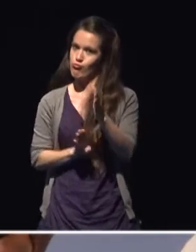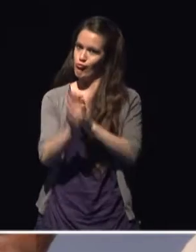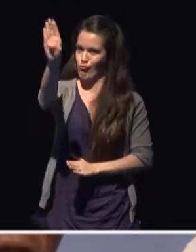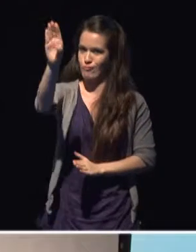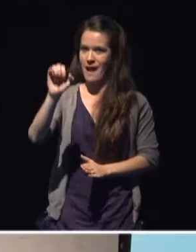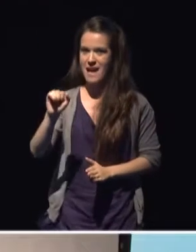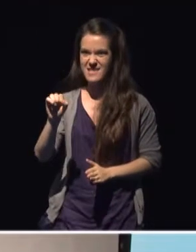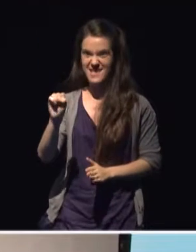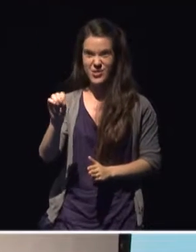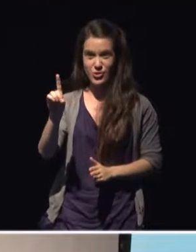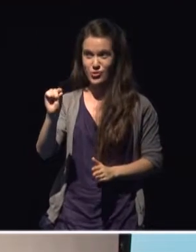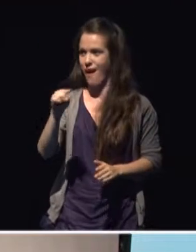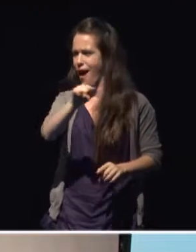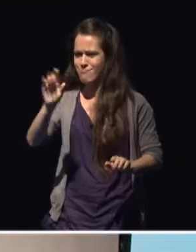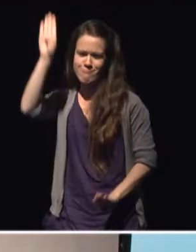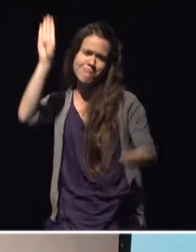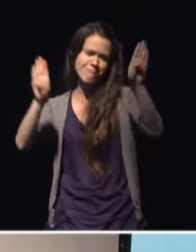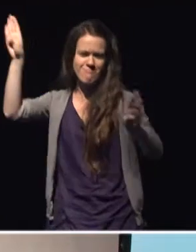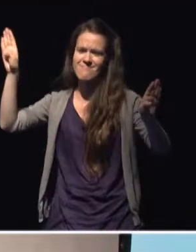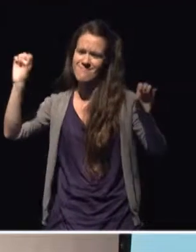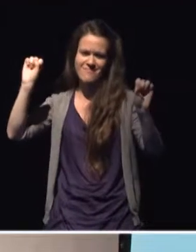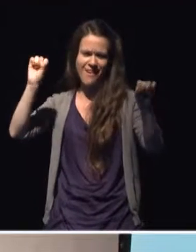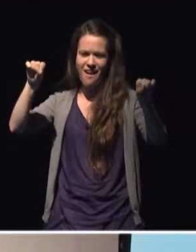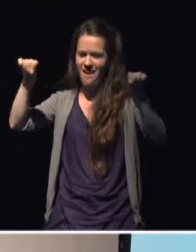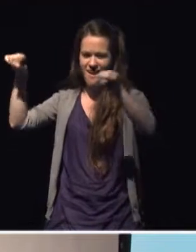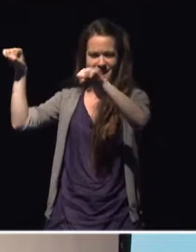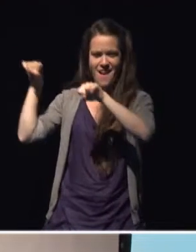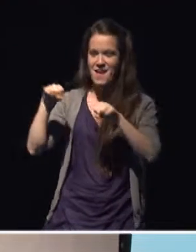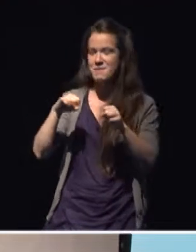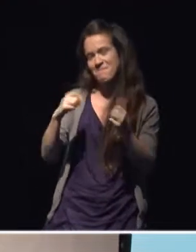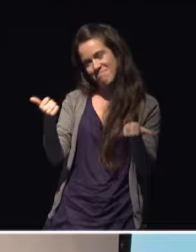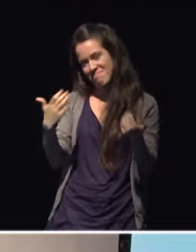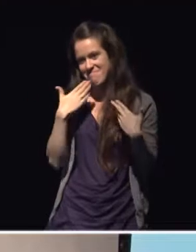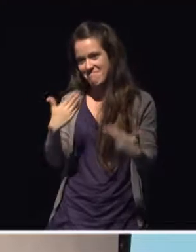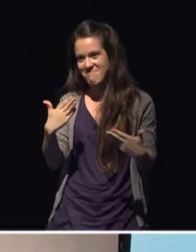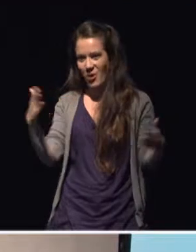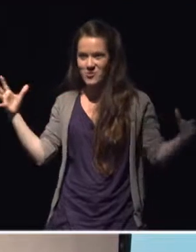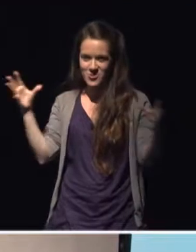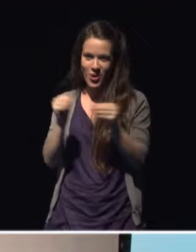it's an overall yes so what a way to conclude this on